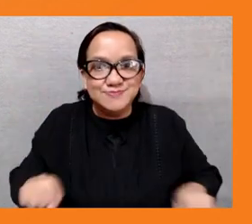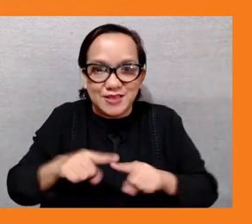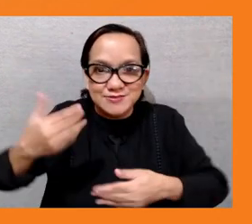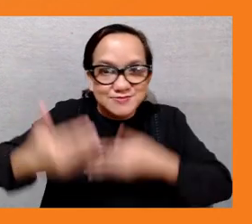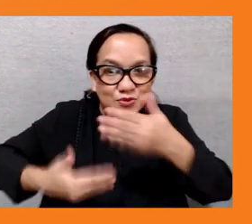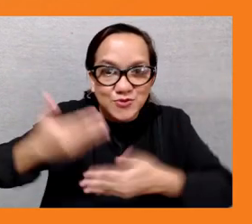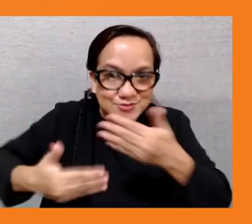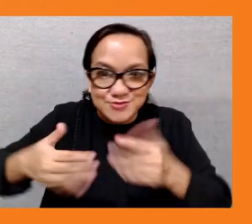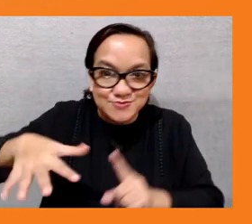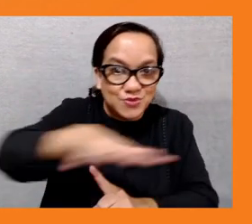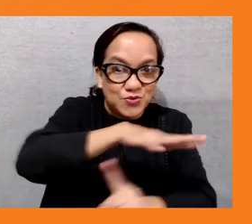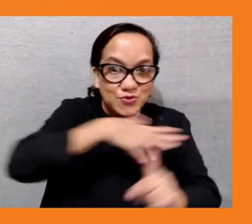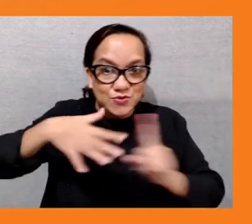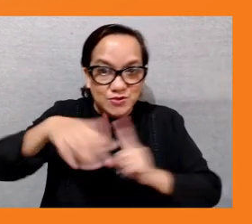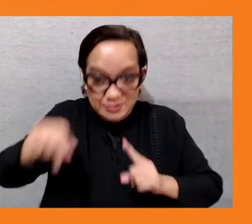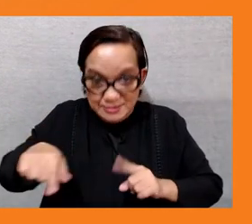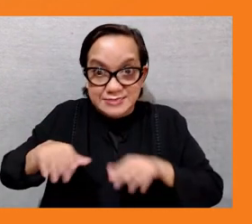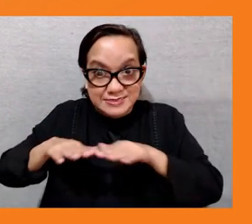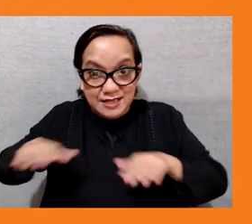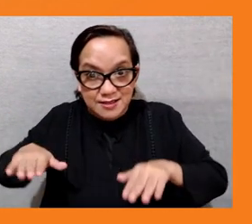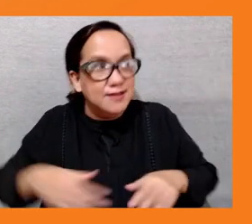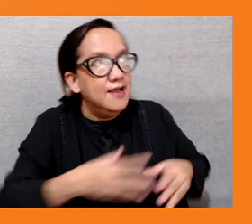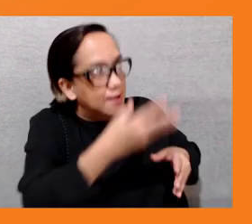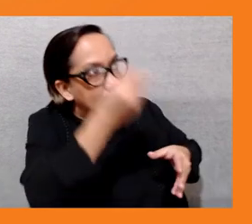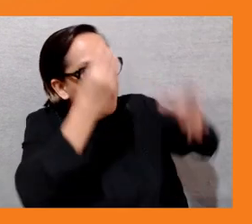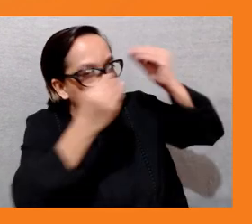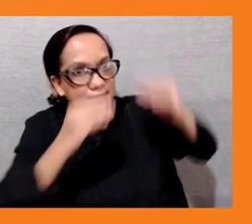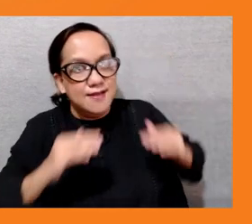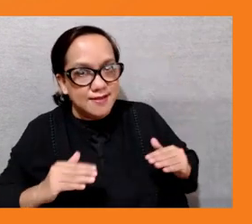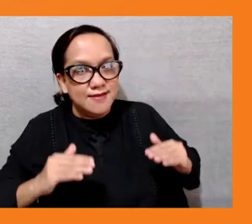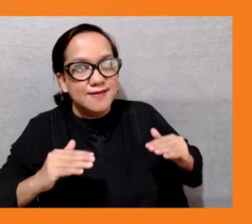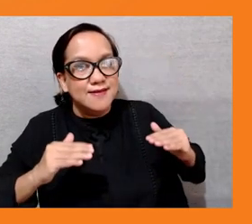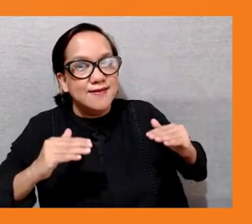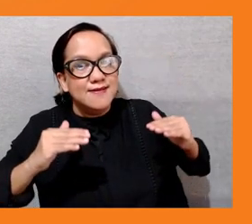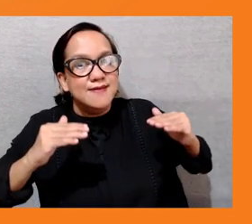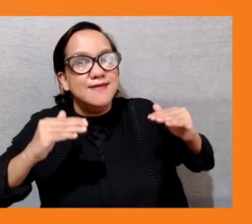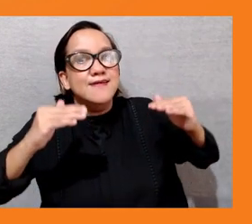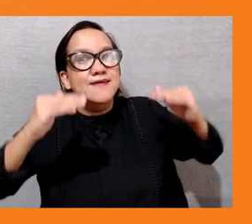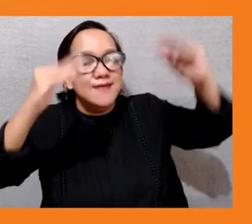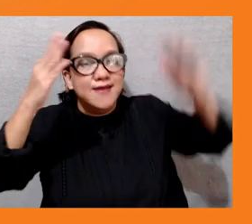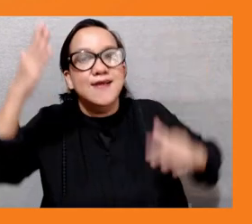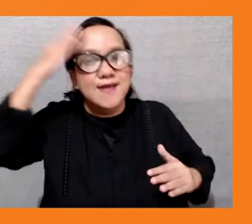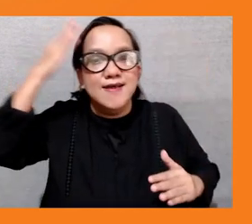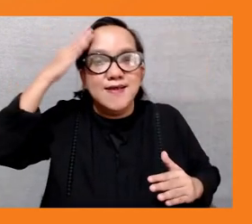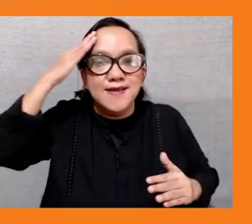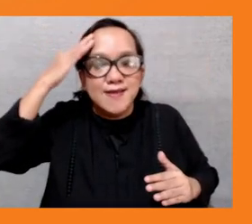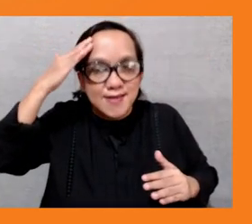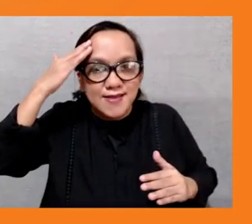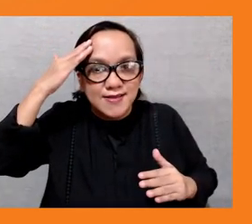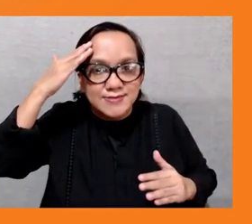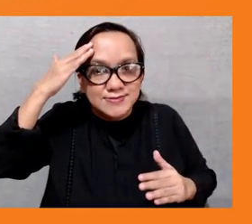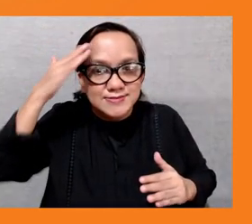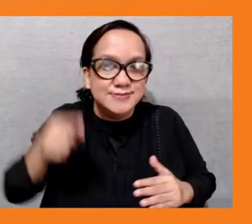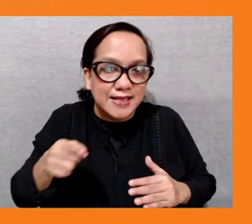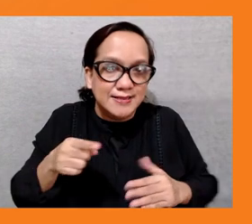from from grade school all the way up to maybe secondary and other in other um just even in training centers